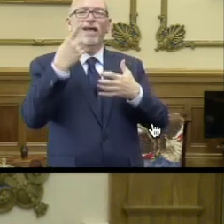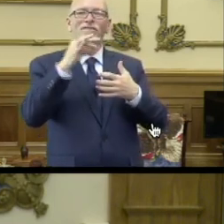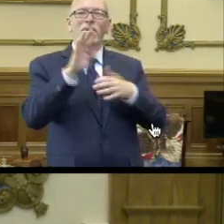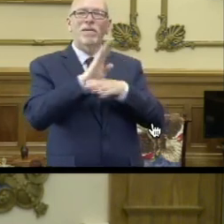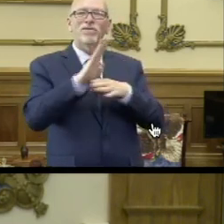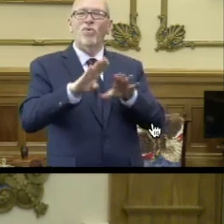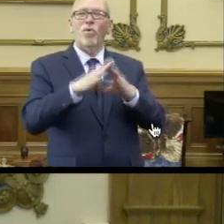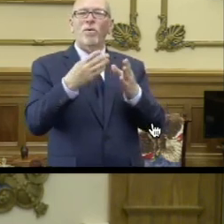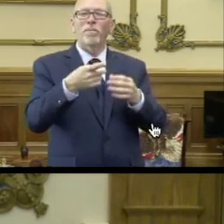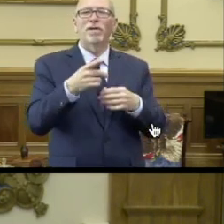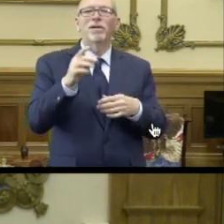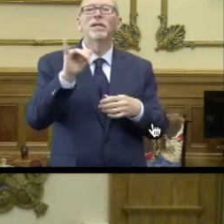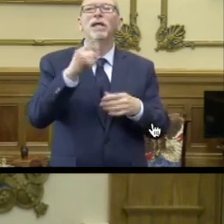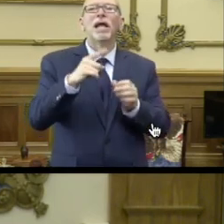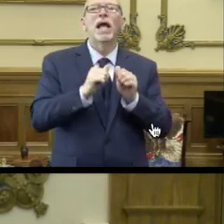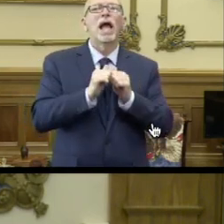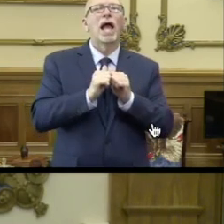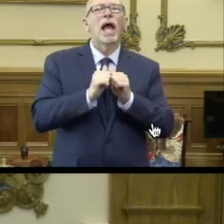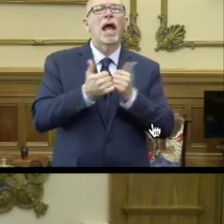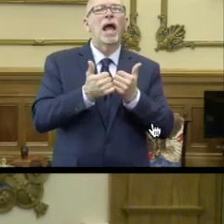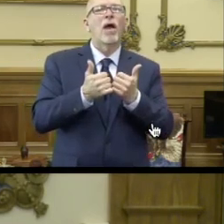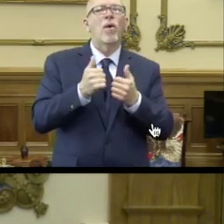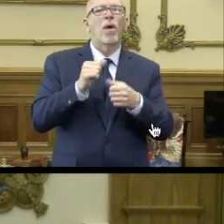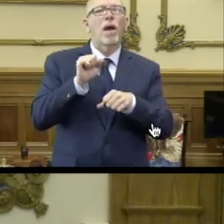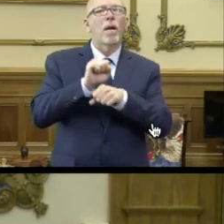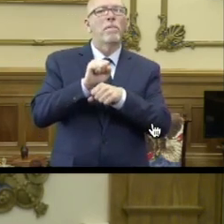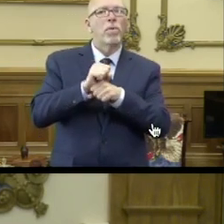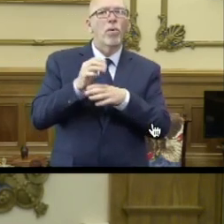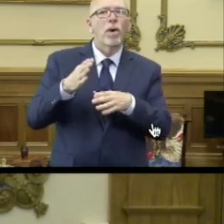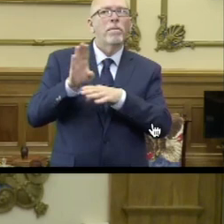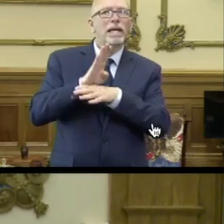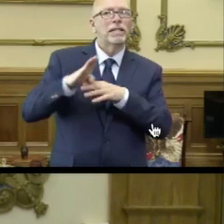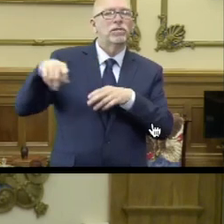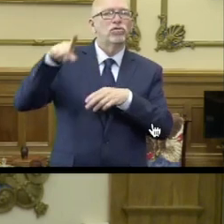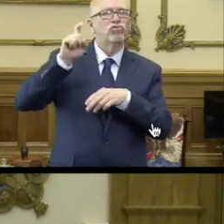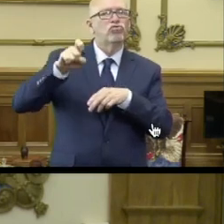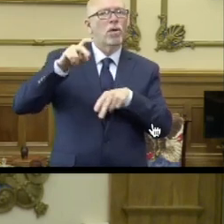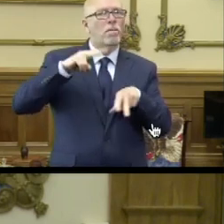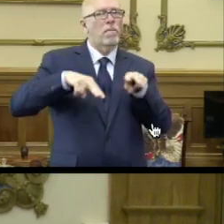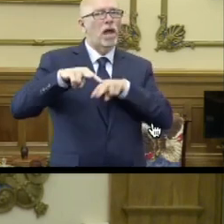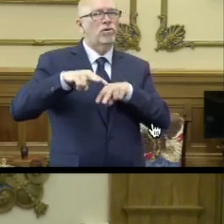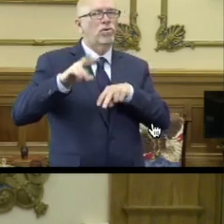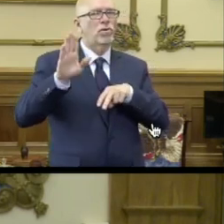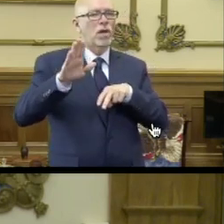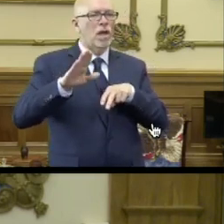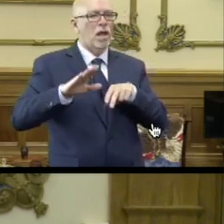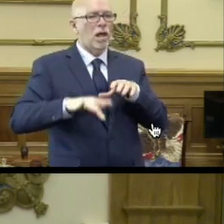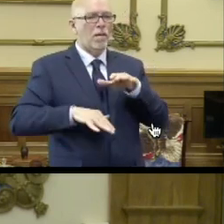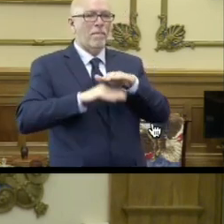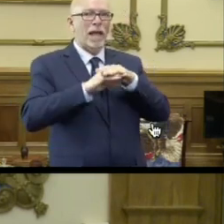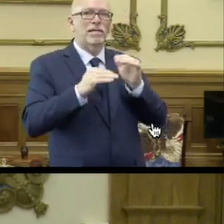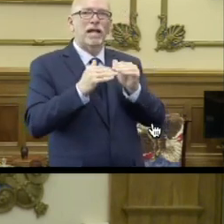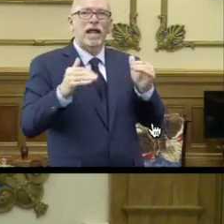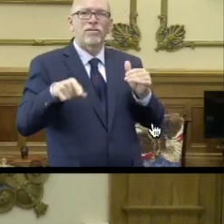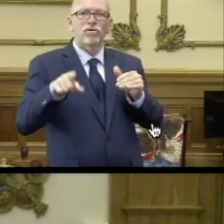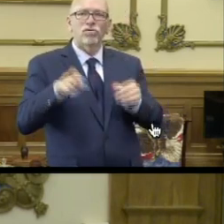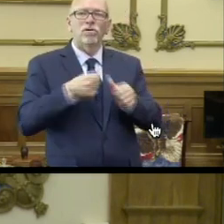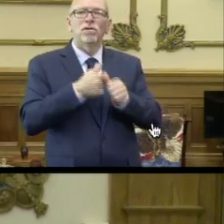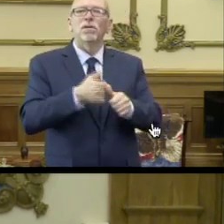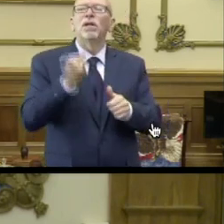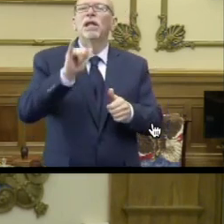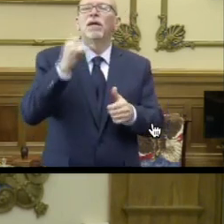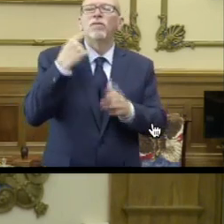essentially how employers and businesses should be monitoring those capacity levels that they're supposed to adhere to. So